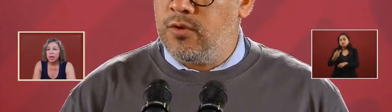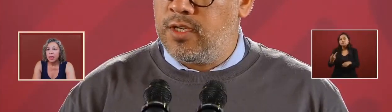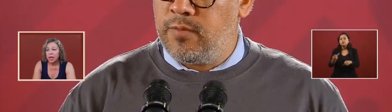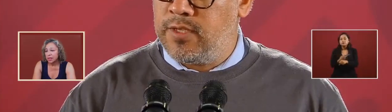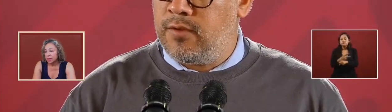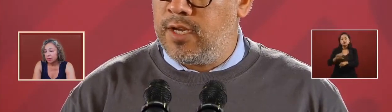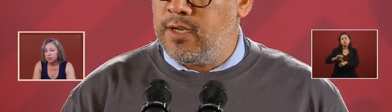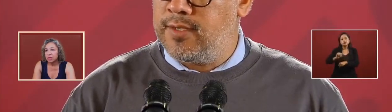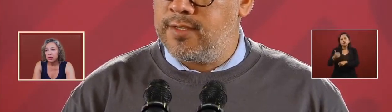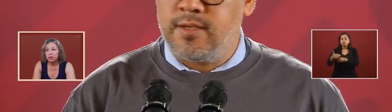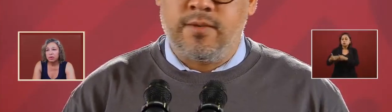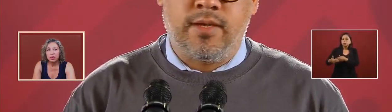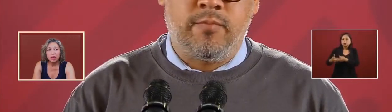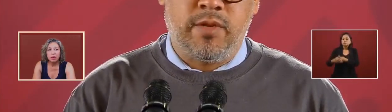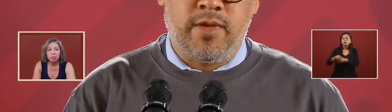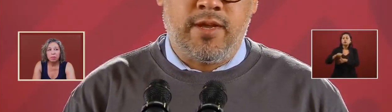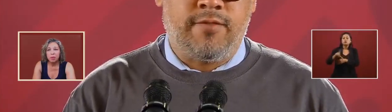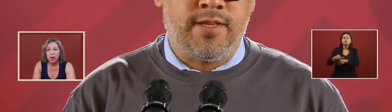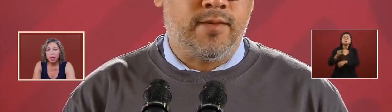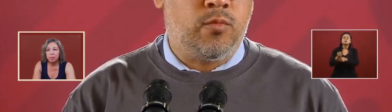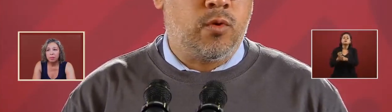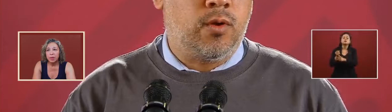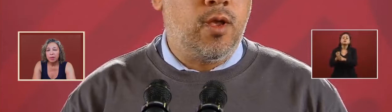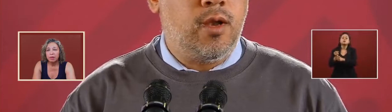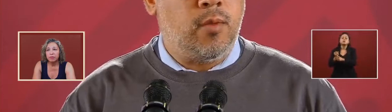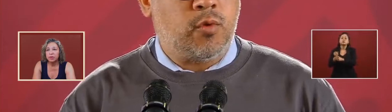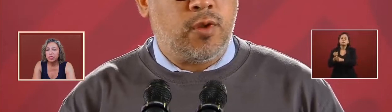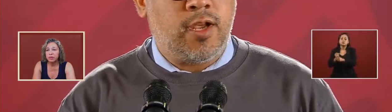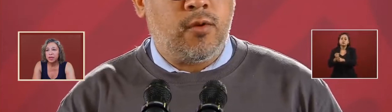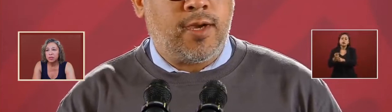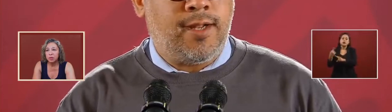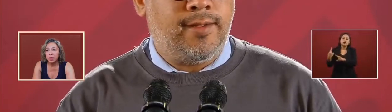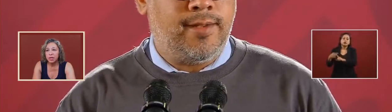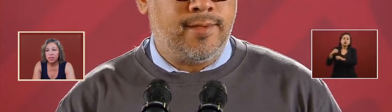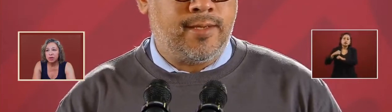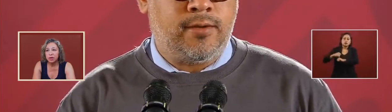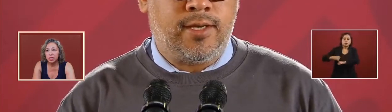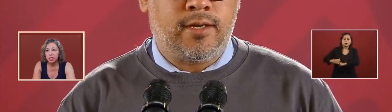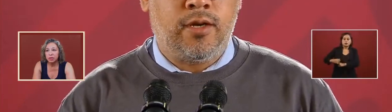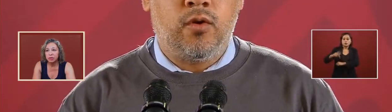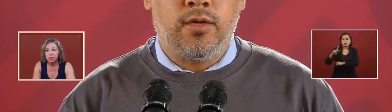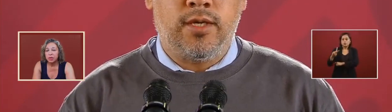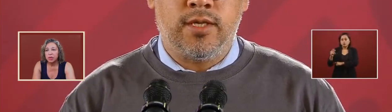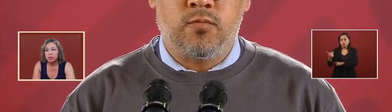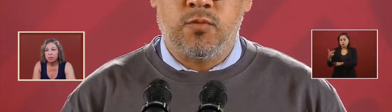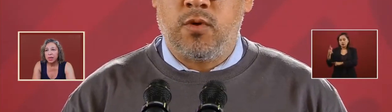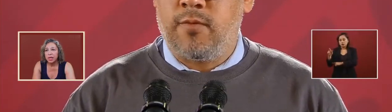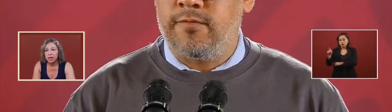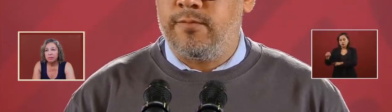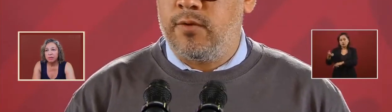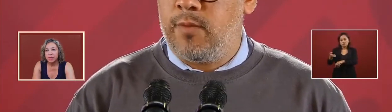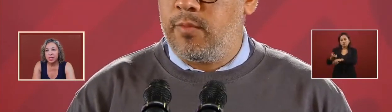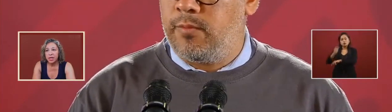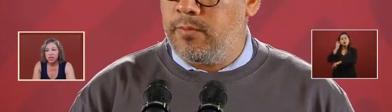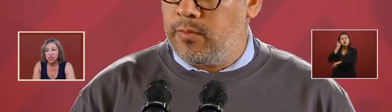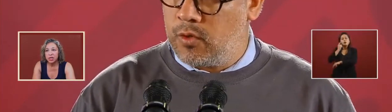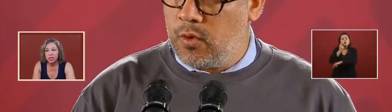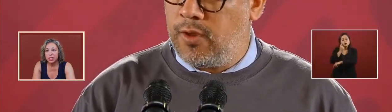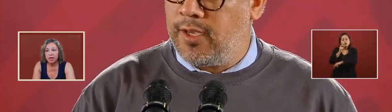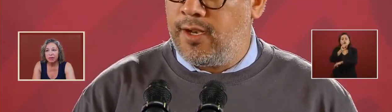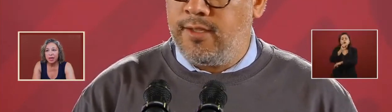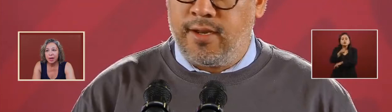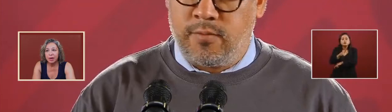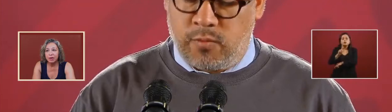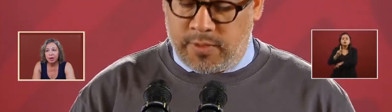as also the uh the first phase where they started to make an investigation